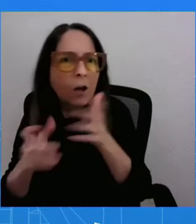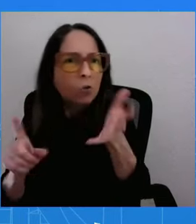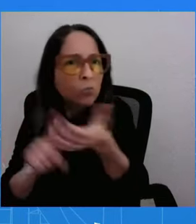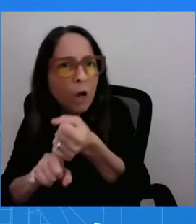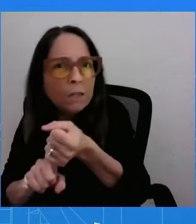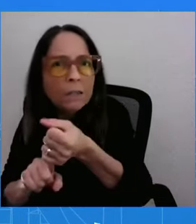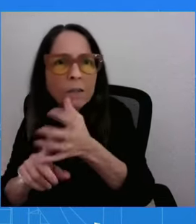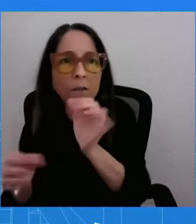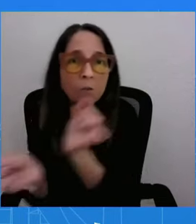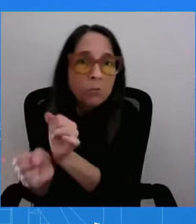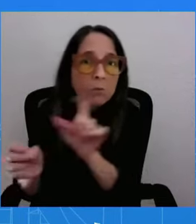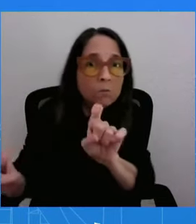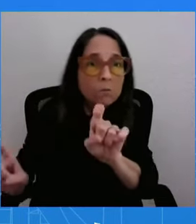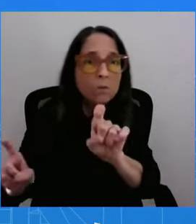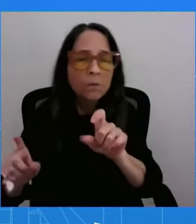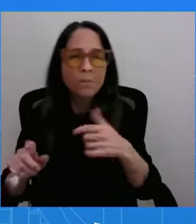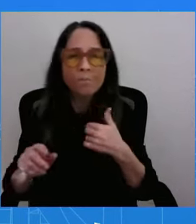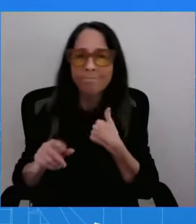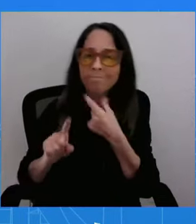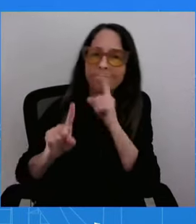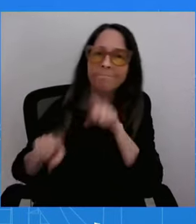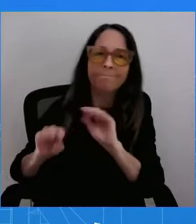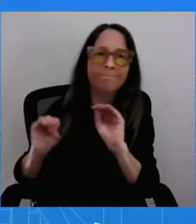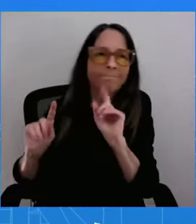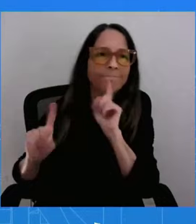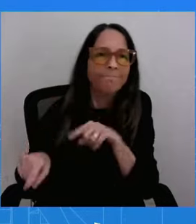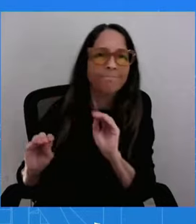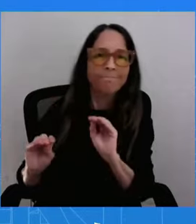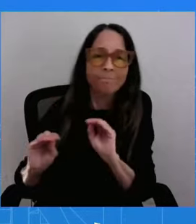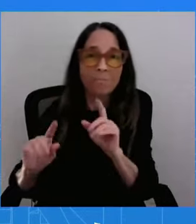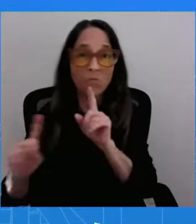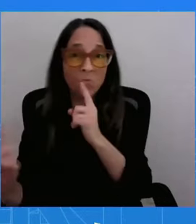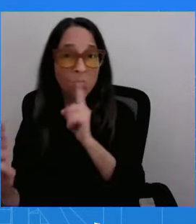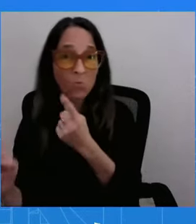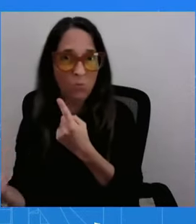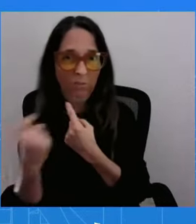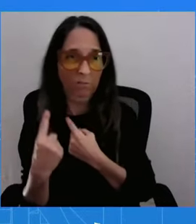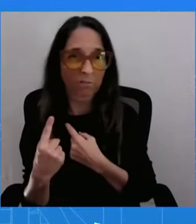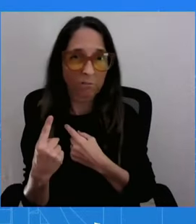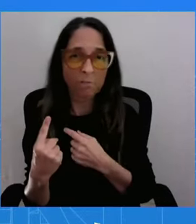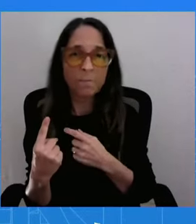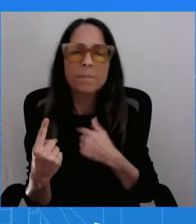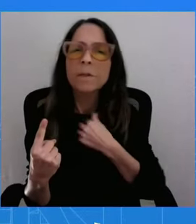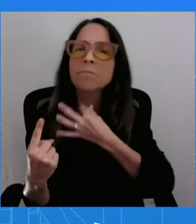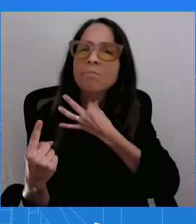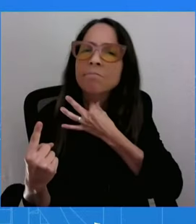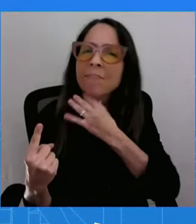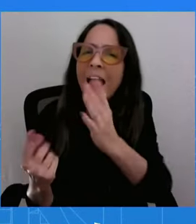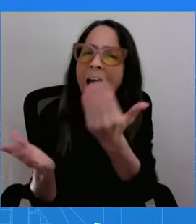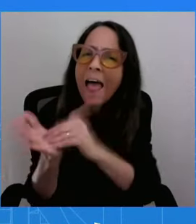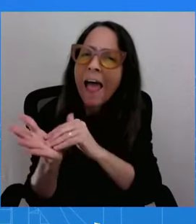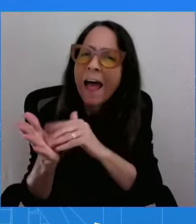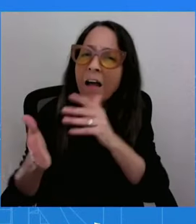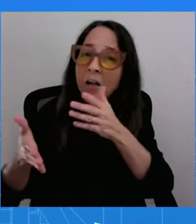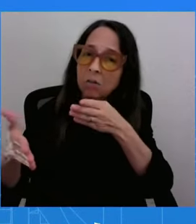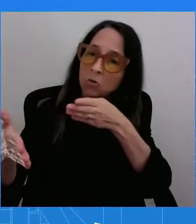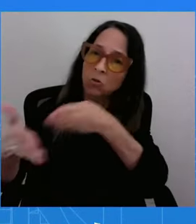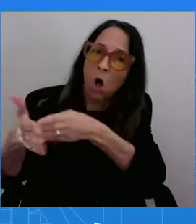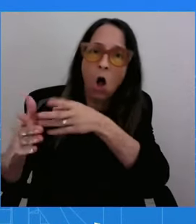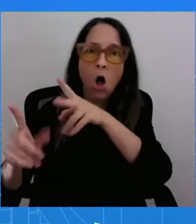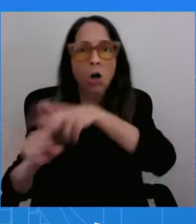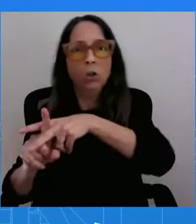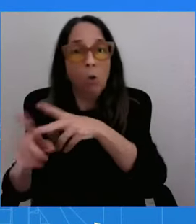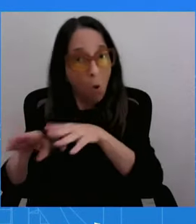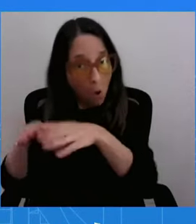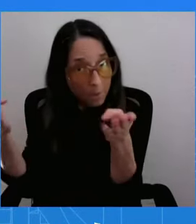negotiations where they stand right now? Why unseal them today? Well, again, I'd refer you to the Justice Department for the decision to why unseal them. As you